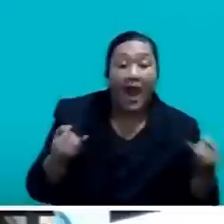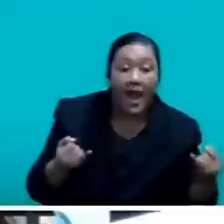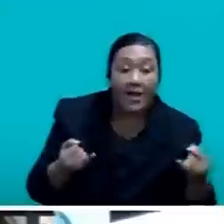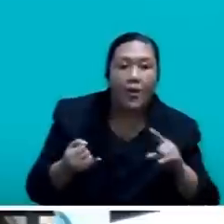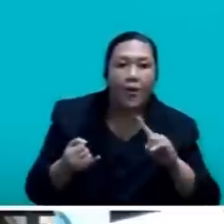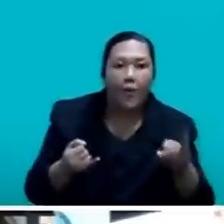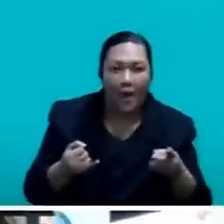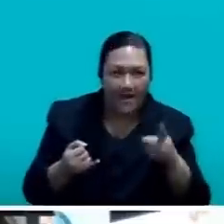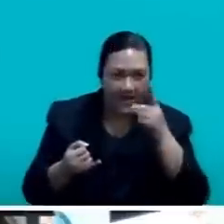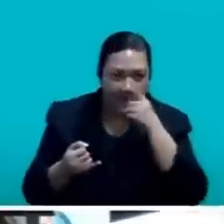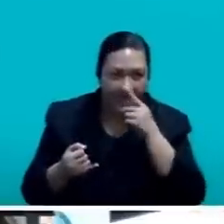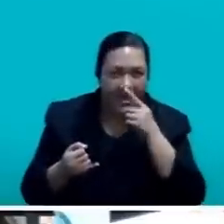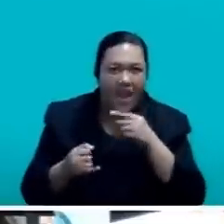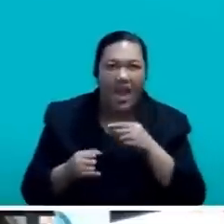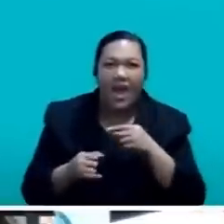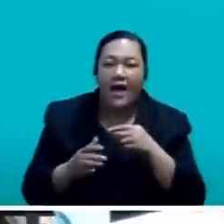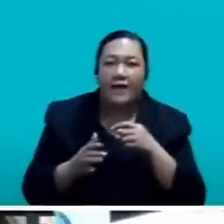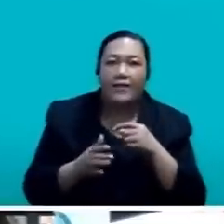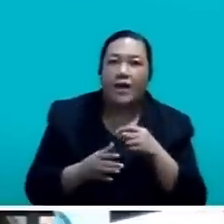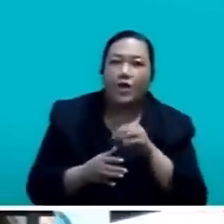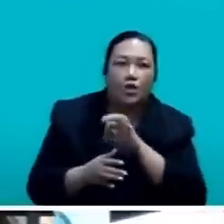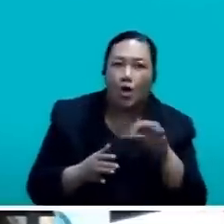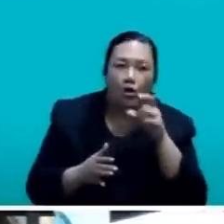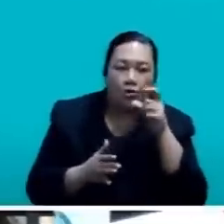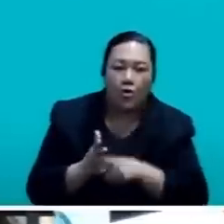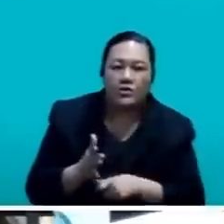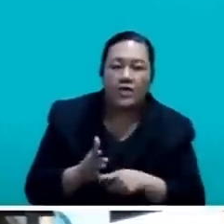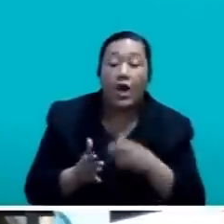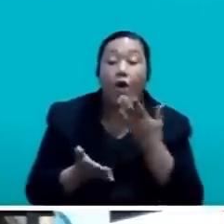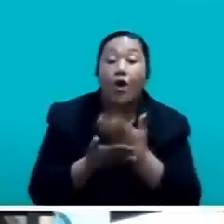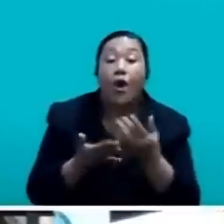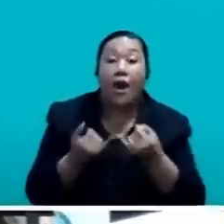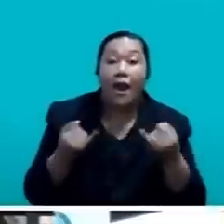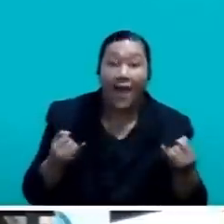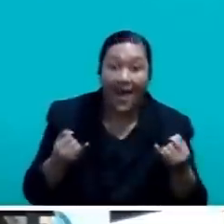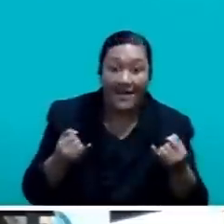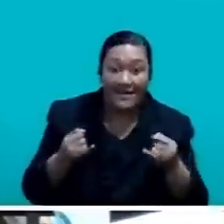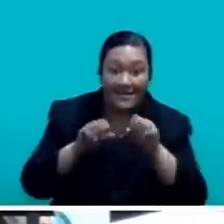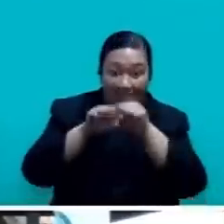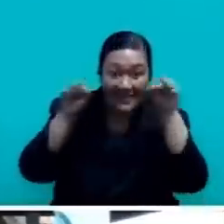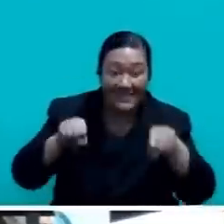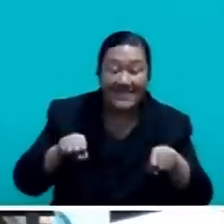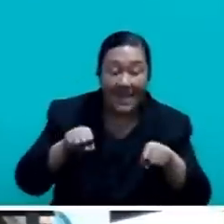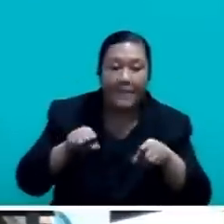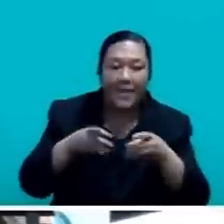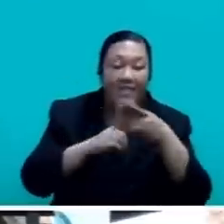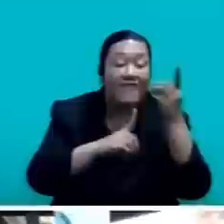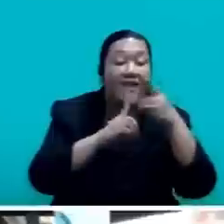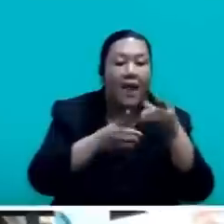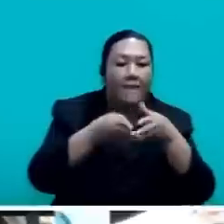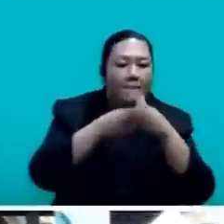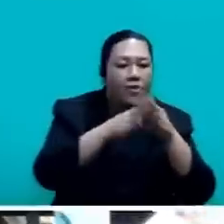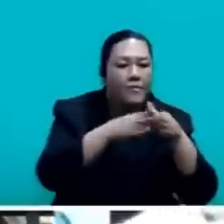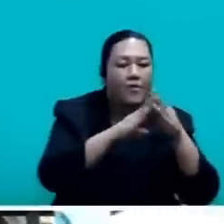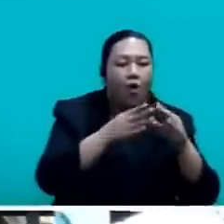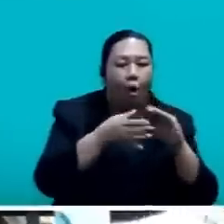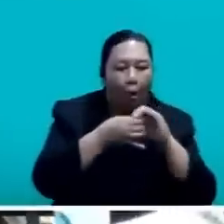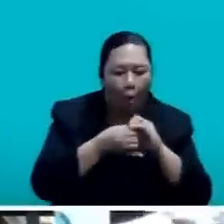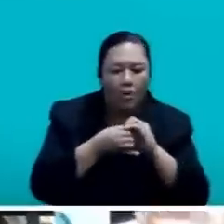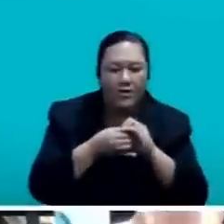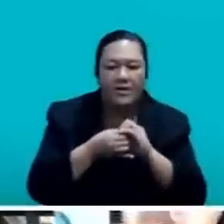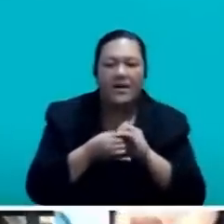which would be costly exercised. These Ministry online portal systems are developed by our own very